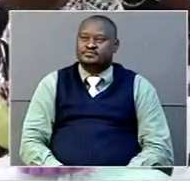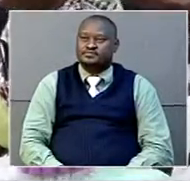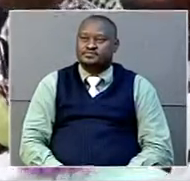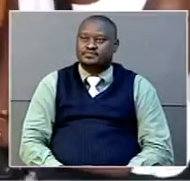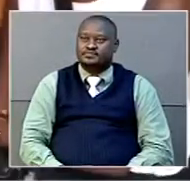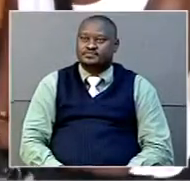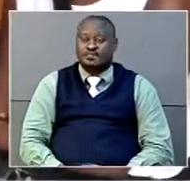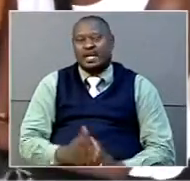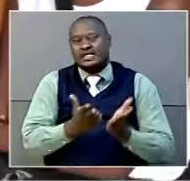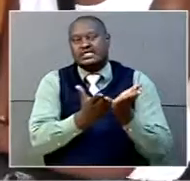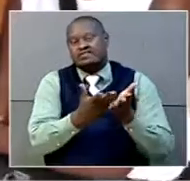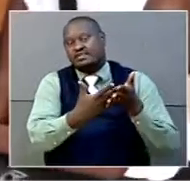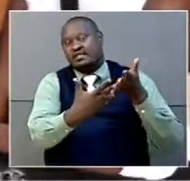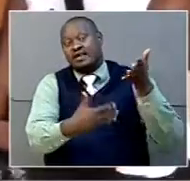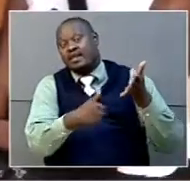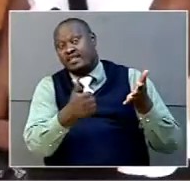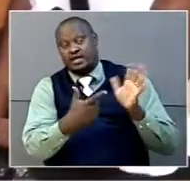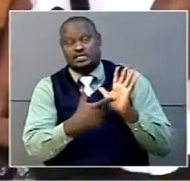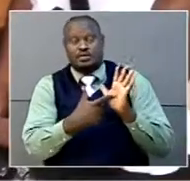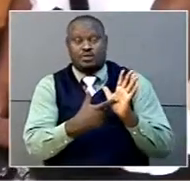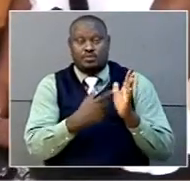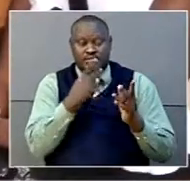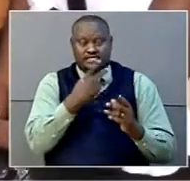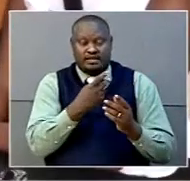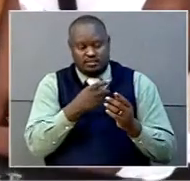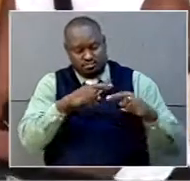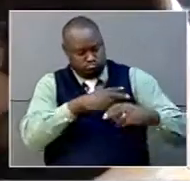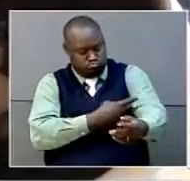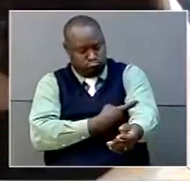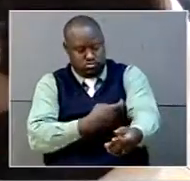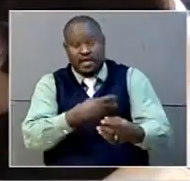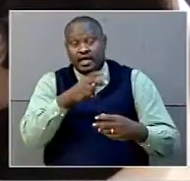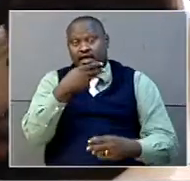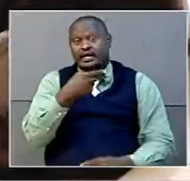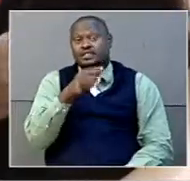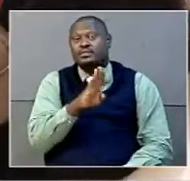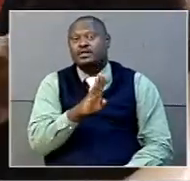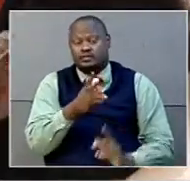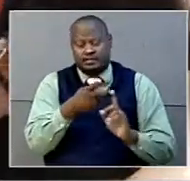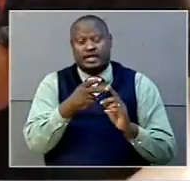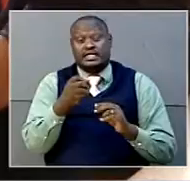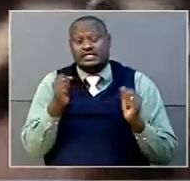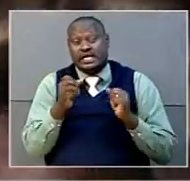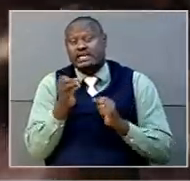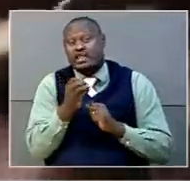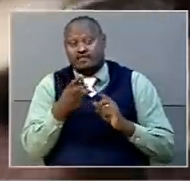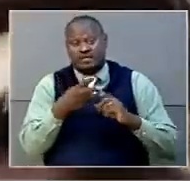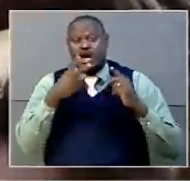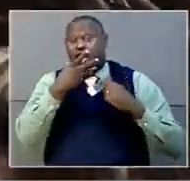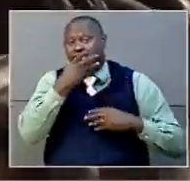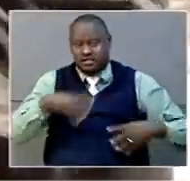Other services in the camp include testing and giving vaccines like hepatitis B, yellow fever, cervical cancer,